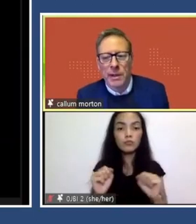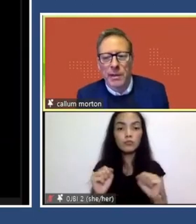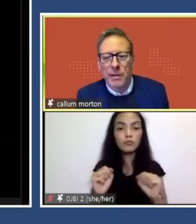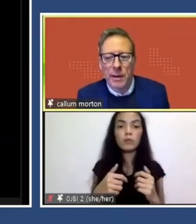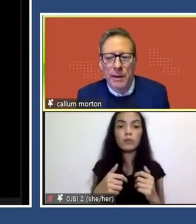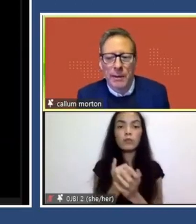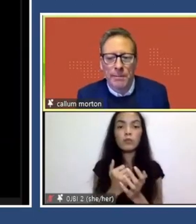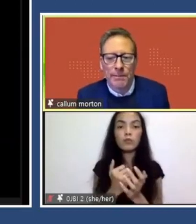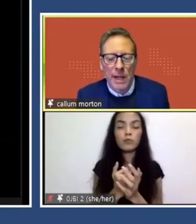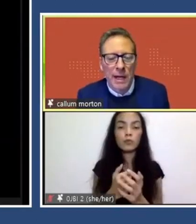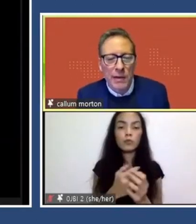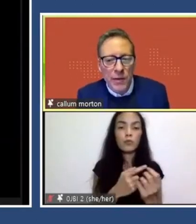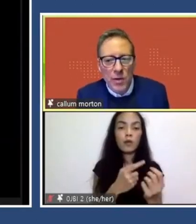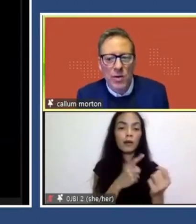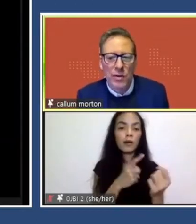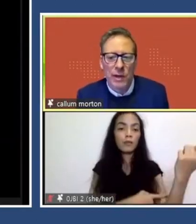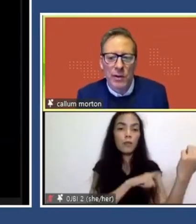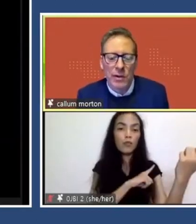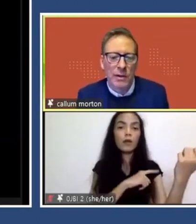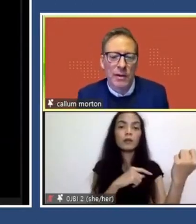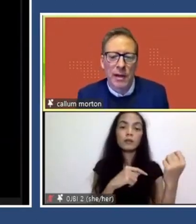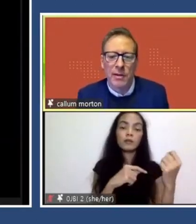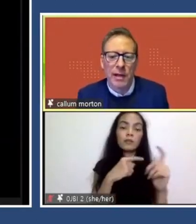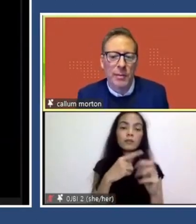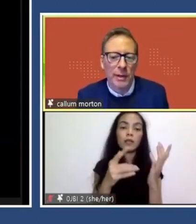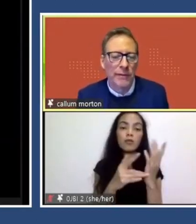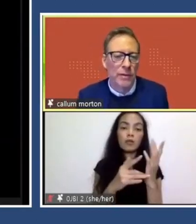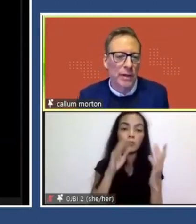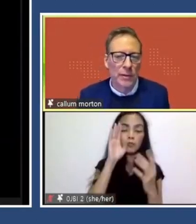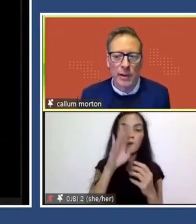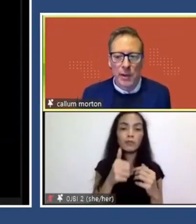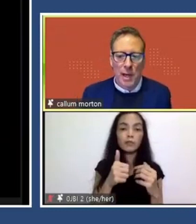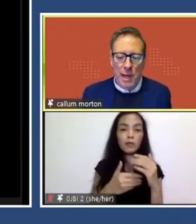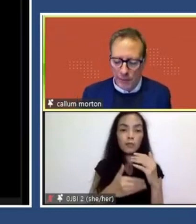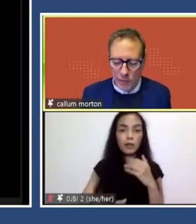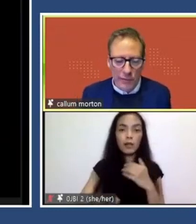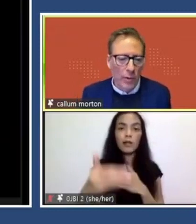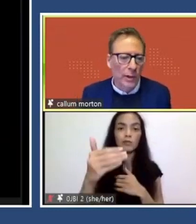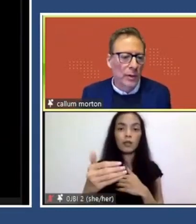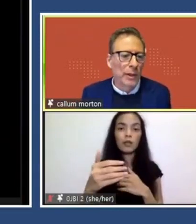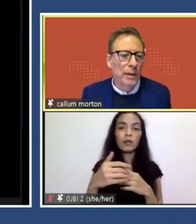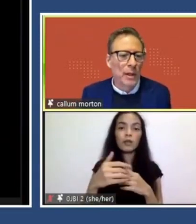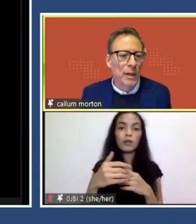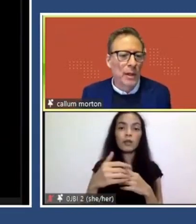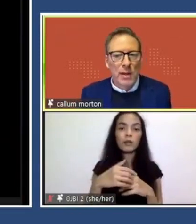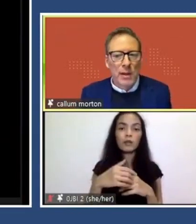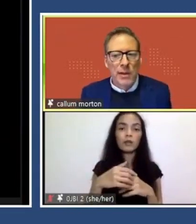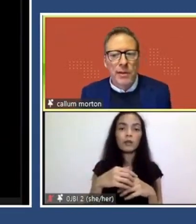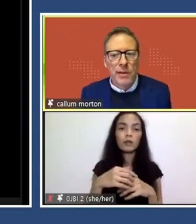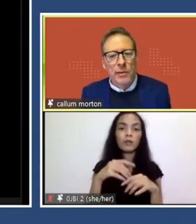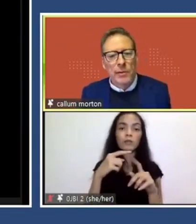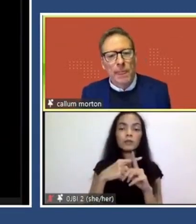mobilities, energy futures, technology and sustainability, future health and the future of work and learning.